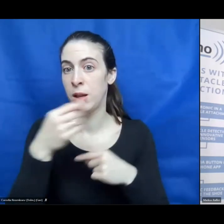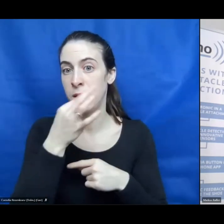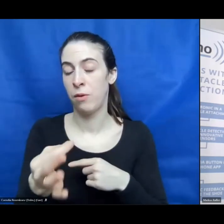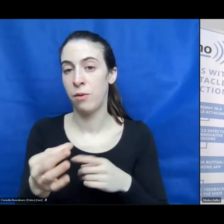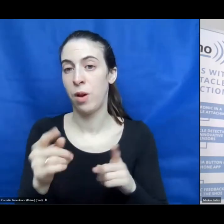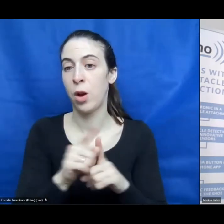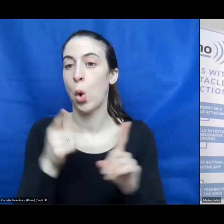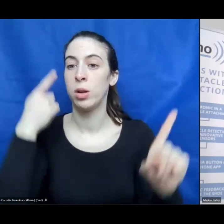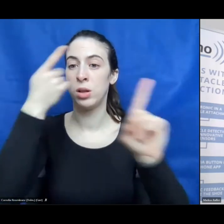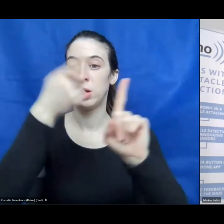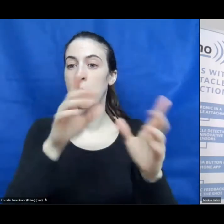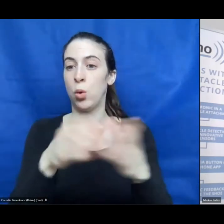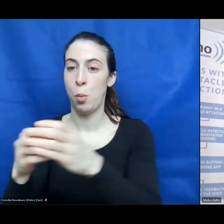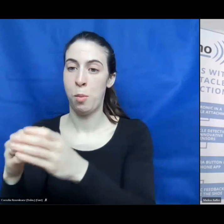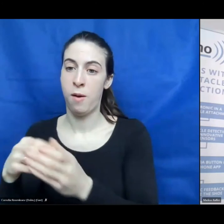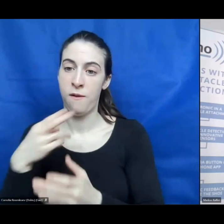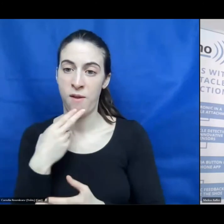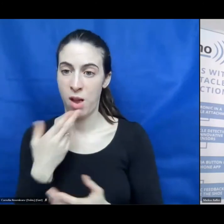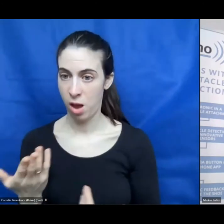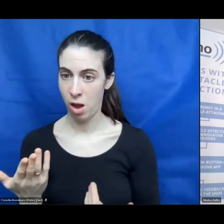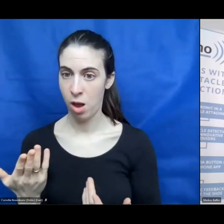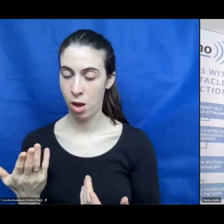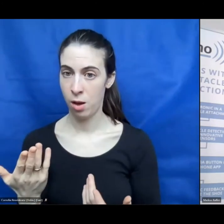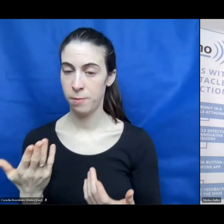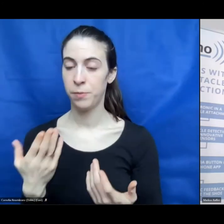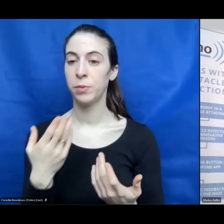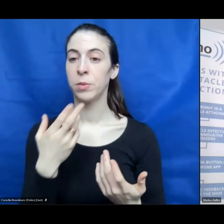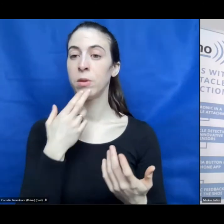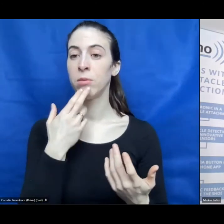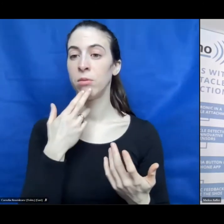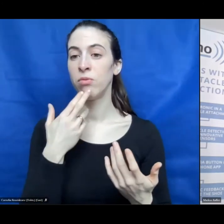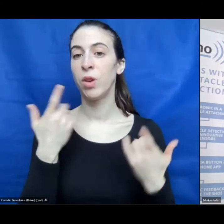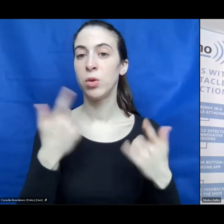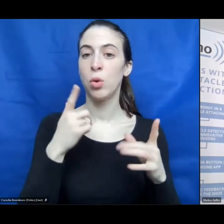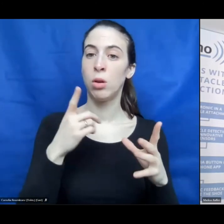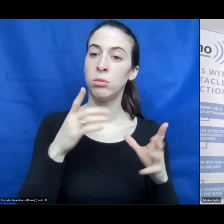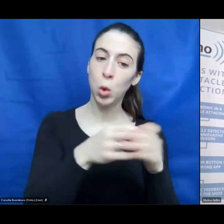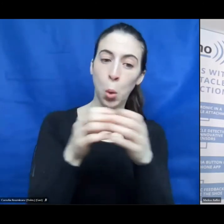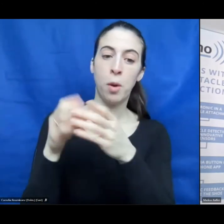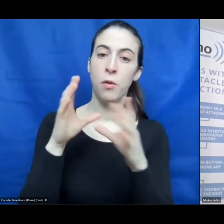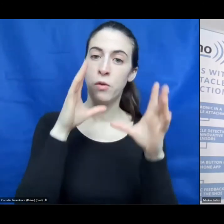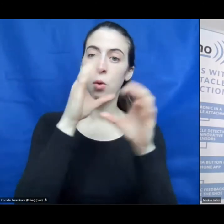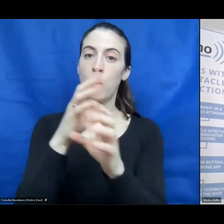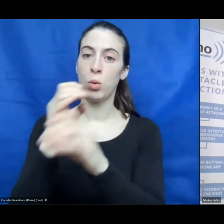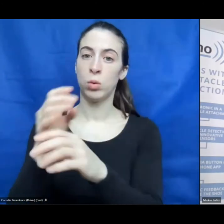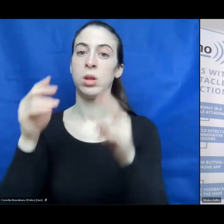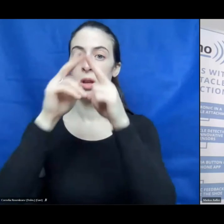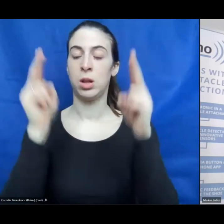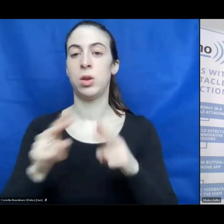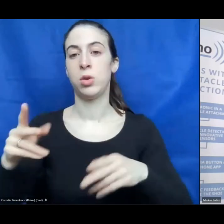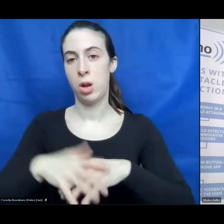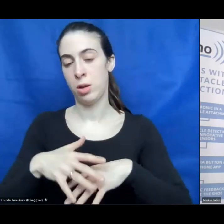group. So, what should be the focus in the field of the target group of this international network?